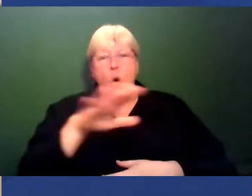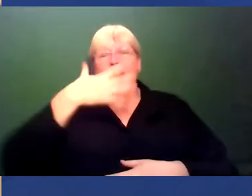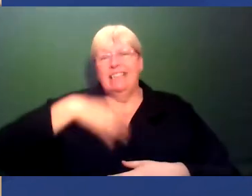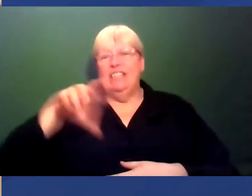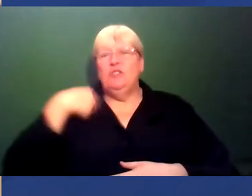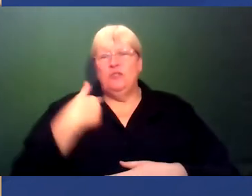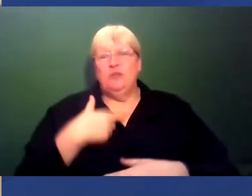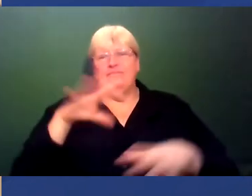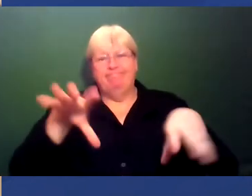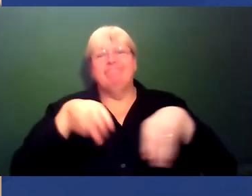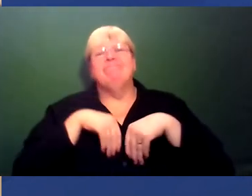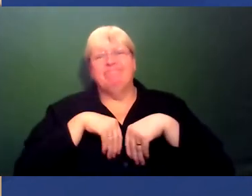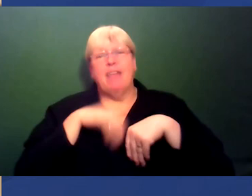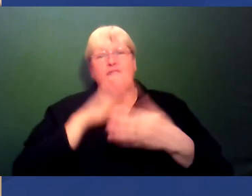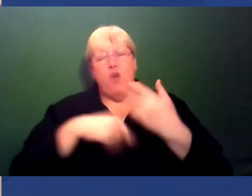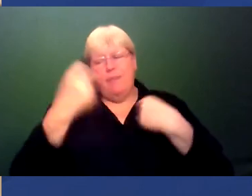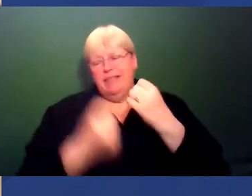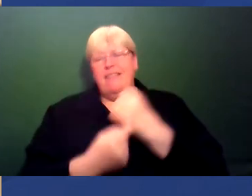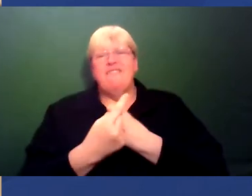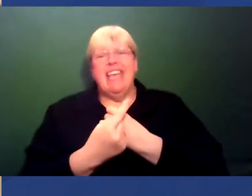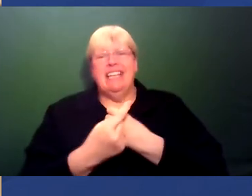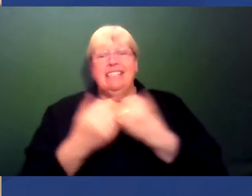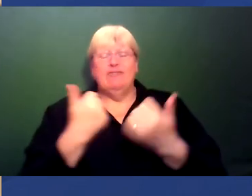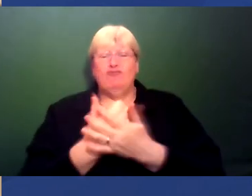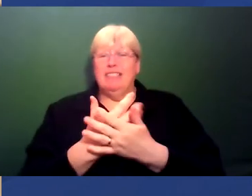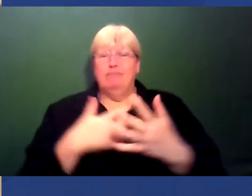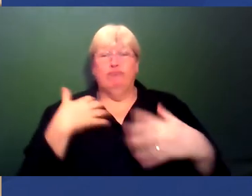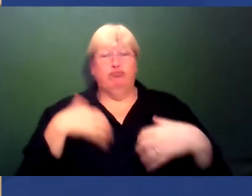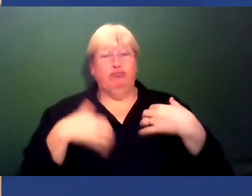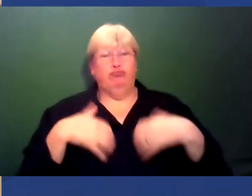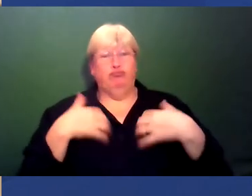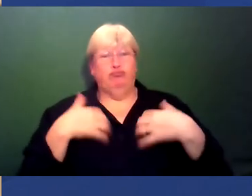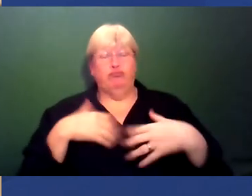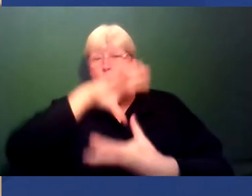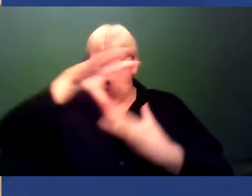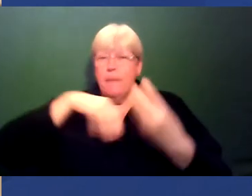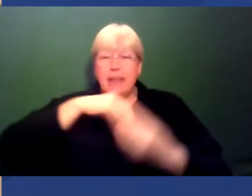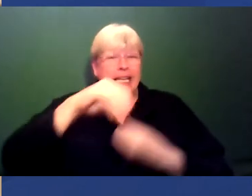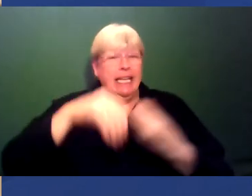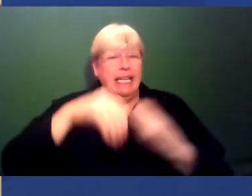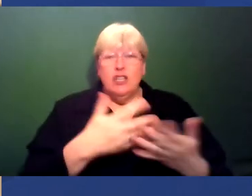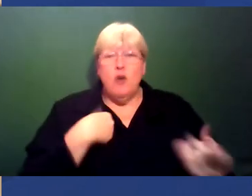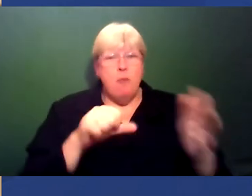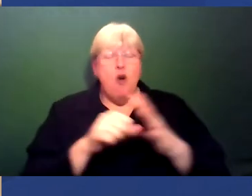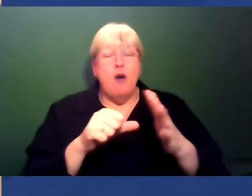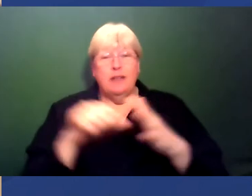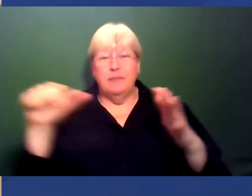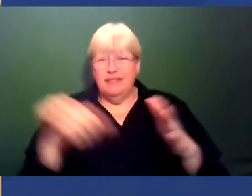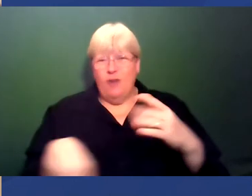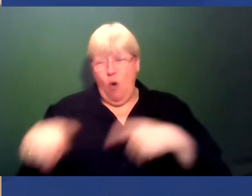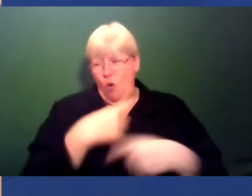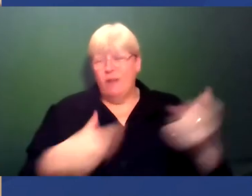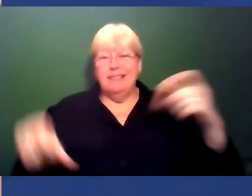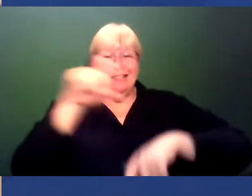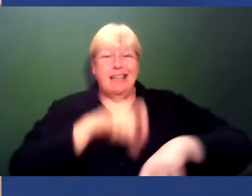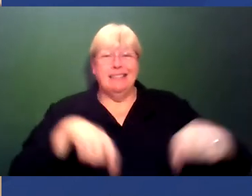take away from these sorts of events is that this is a very dynamic complicated problem but we should be up for it right because we're scientists dealing with dynamic